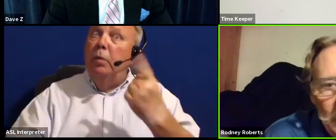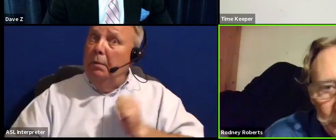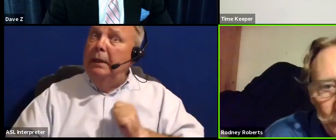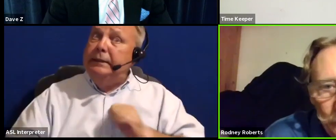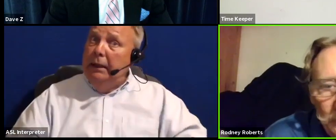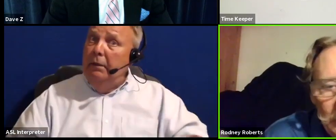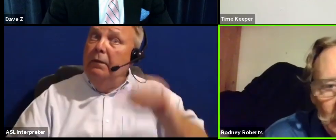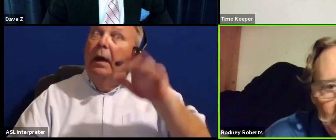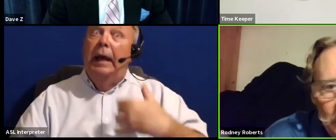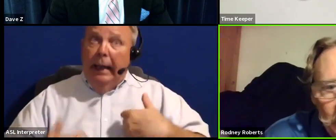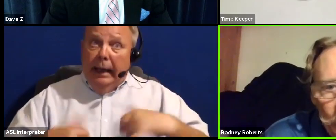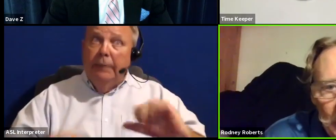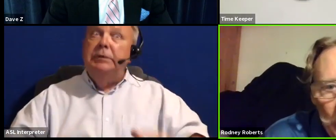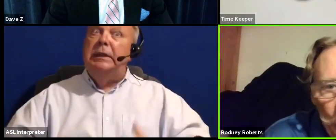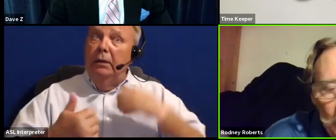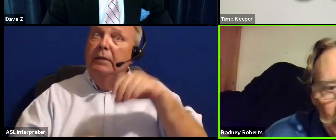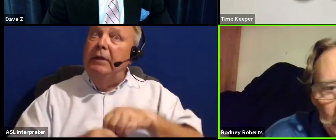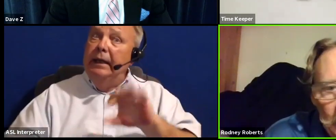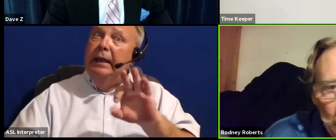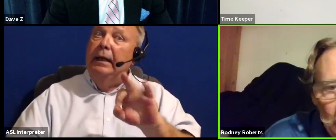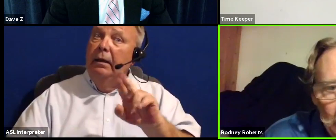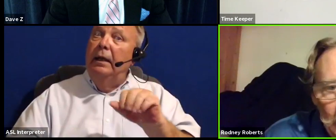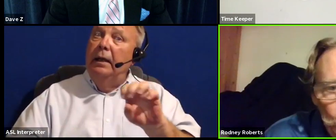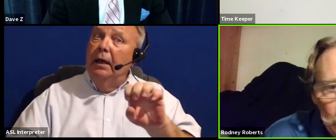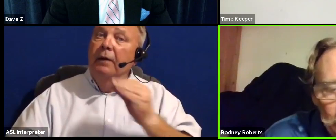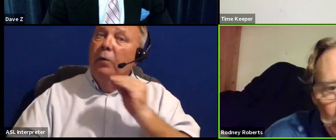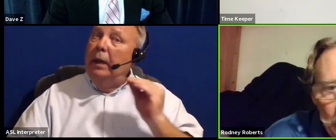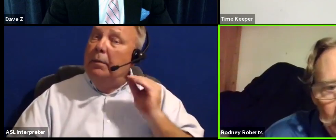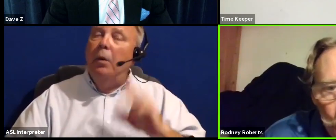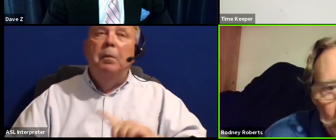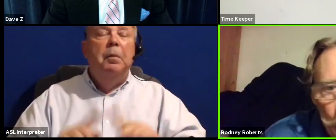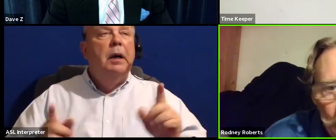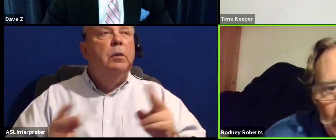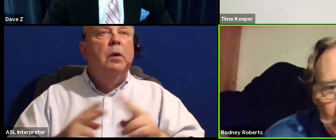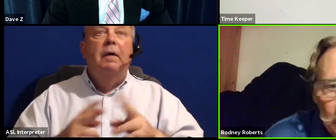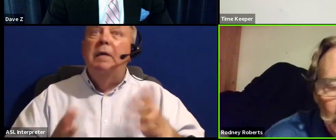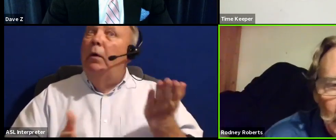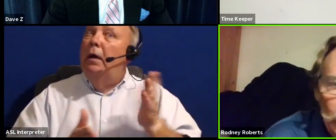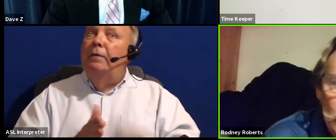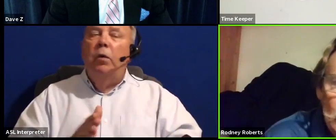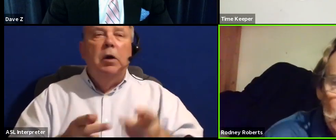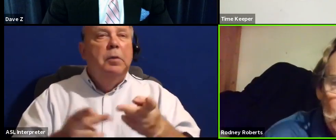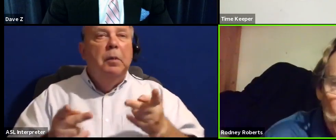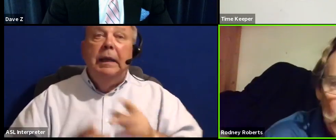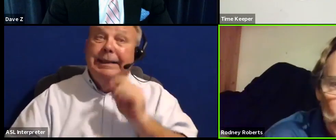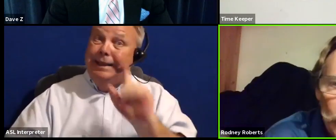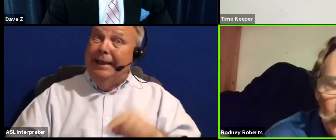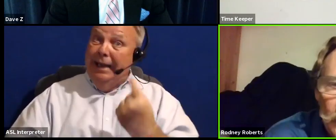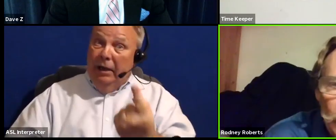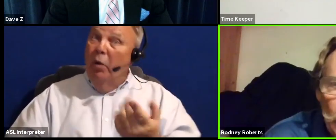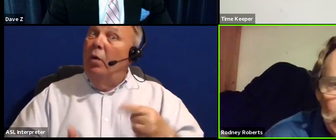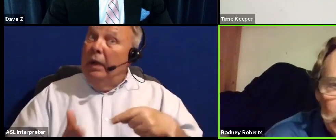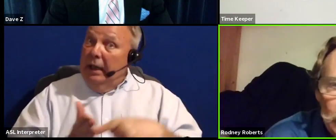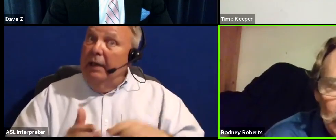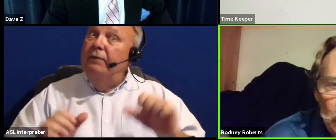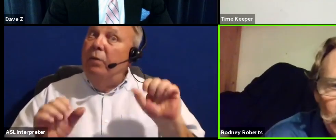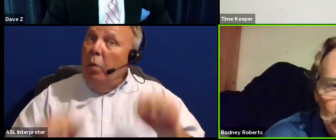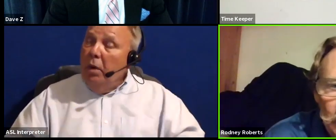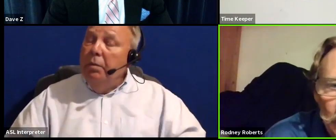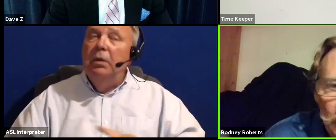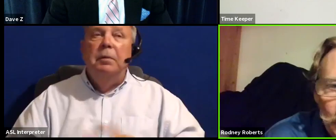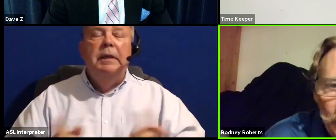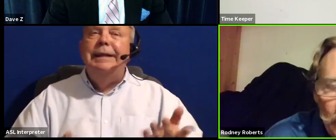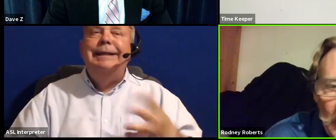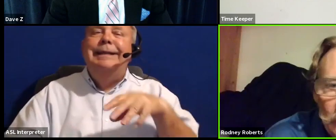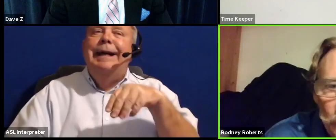and I'm still living in a frame home, but it was a very affordable place and not only is it affordable, but it's in a,